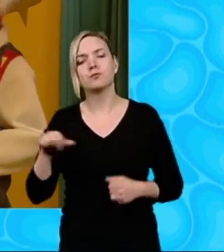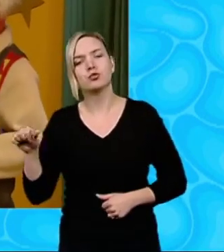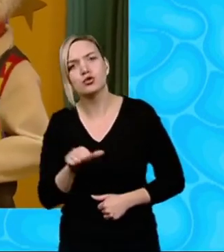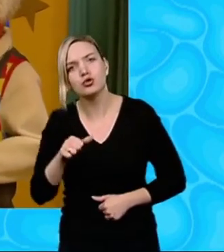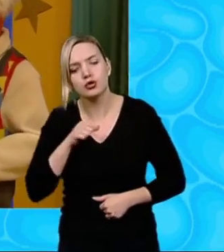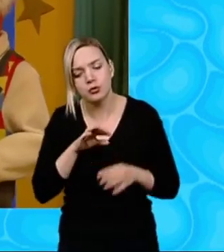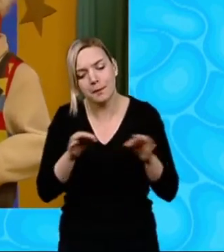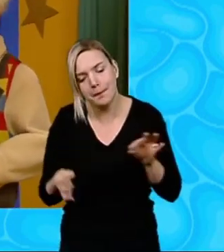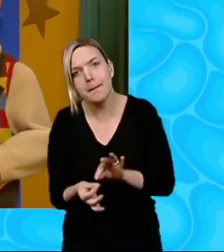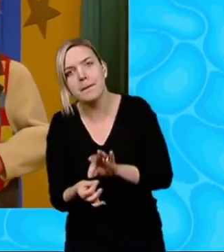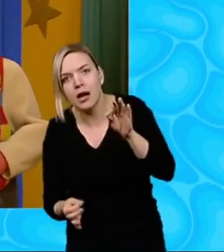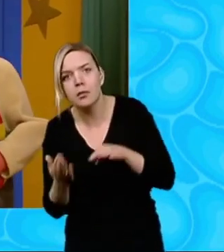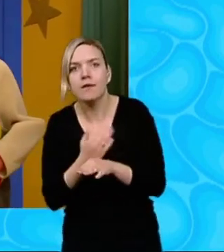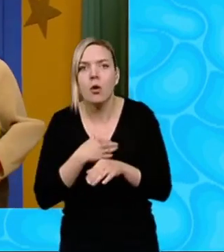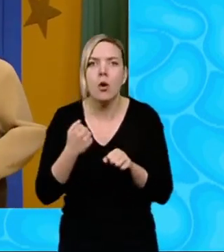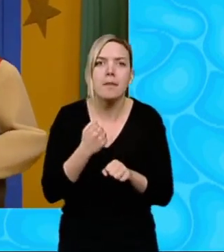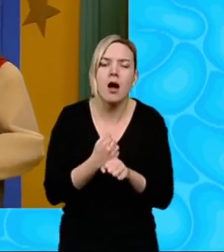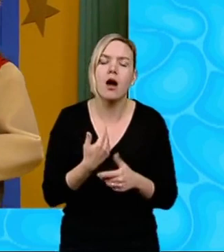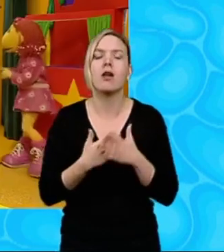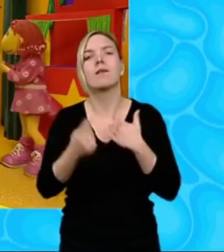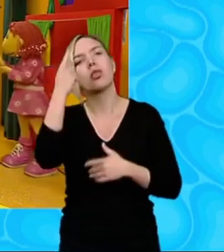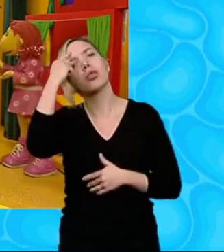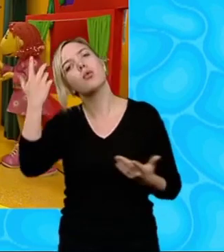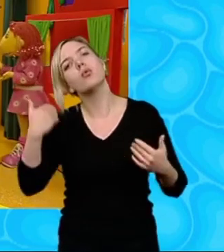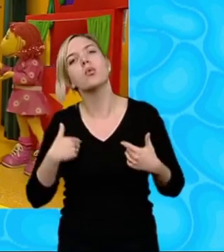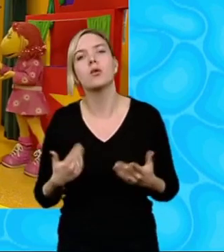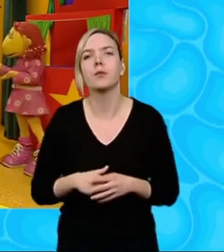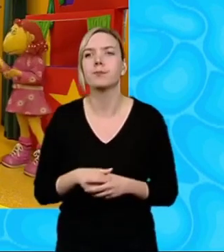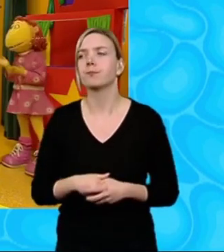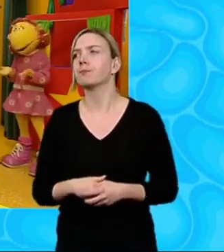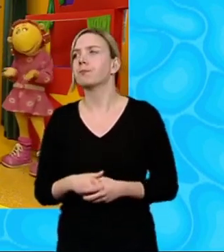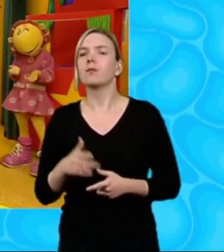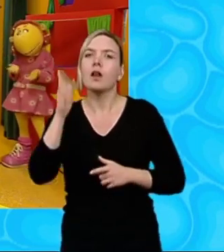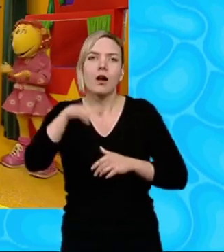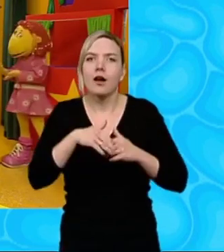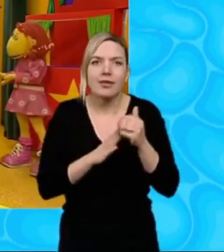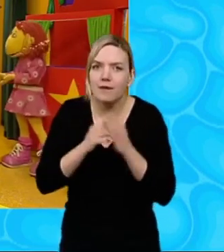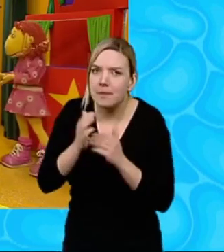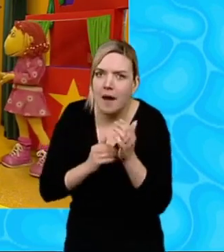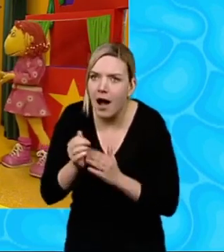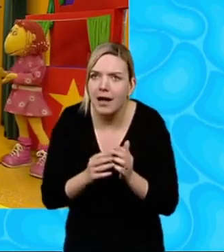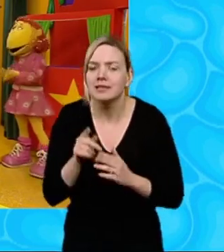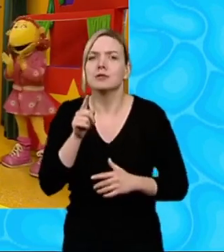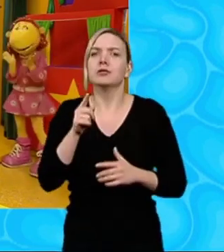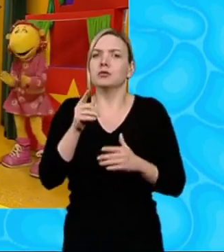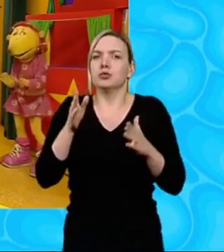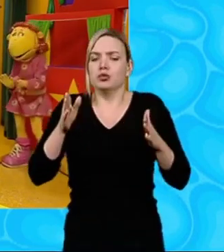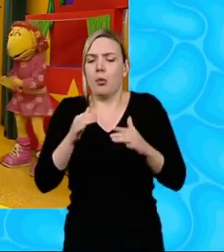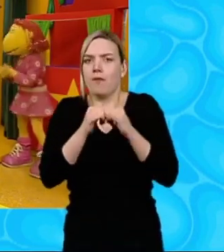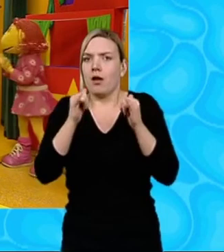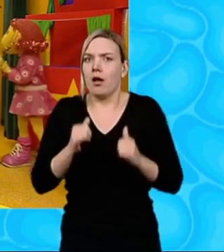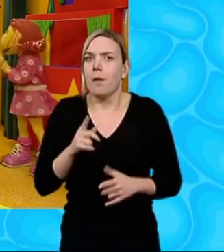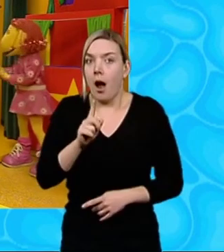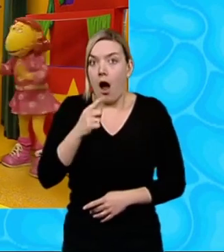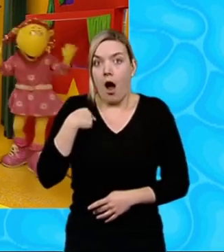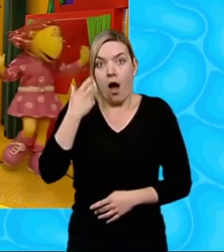before I made it Oh, I never thought of that Oh, never mind, Milo Oh, it's too small for a kennel Yeah, yeah But it's perfect